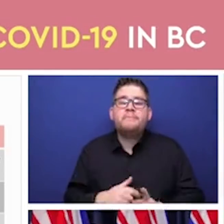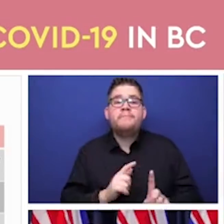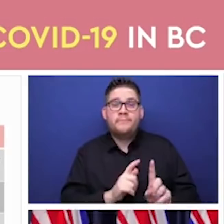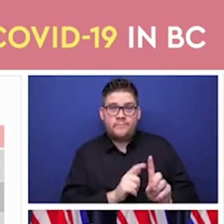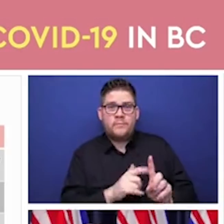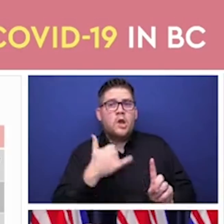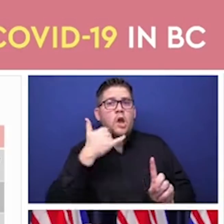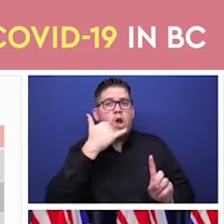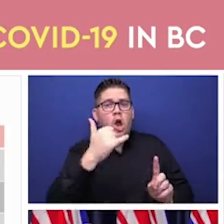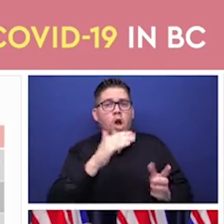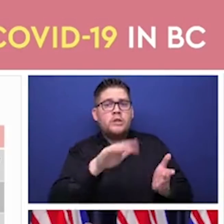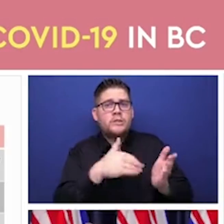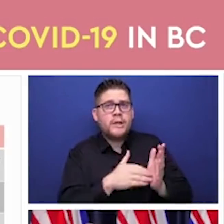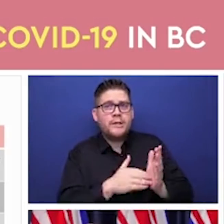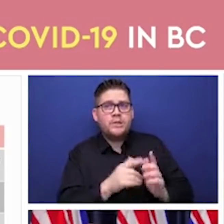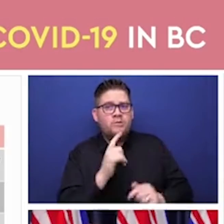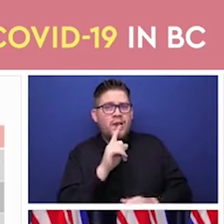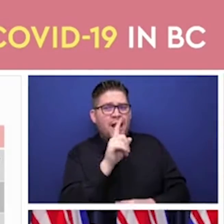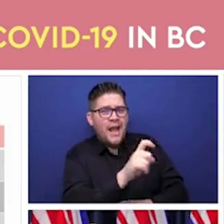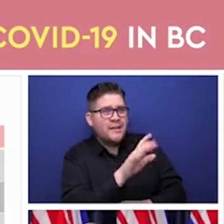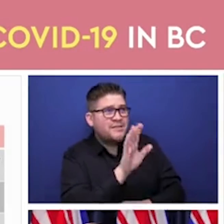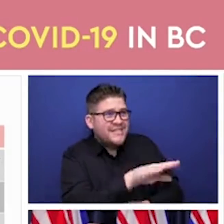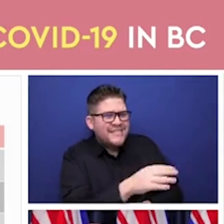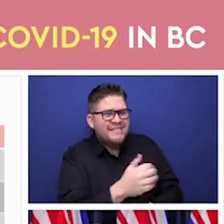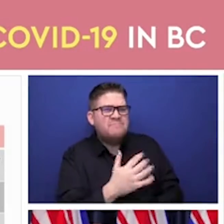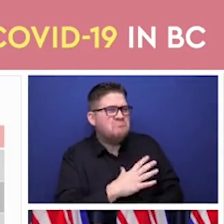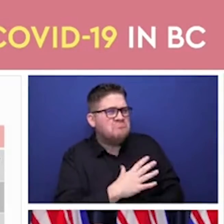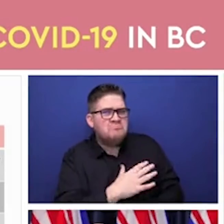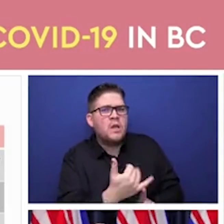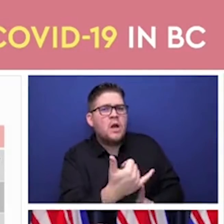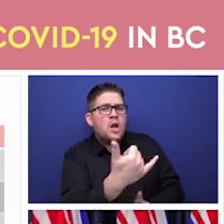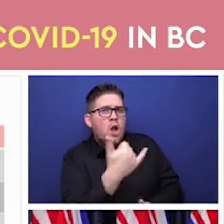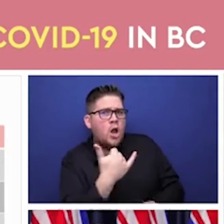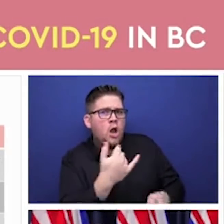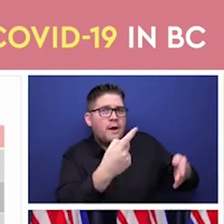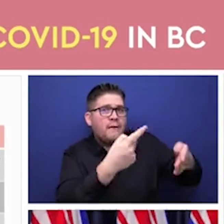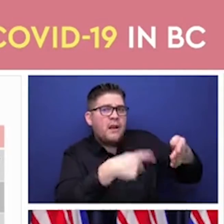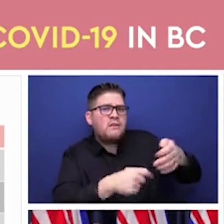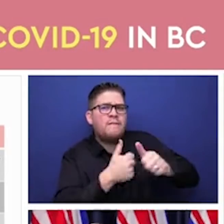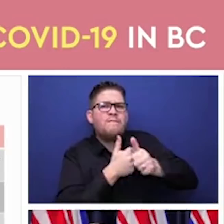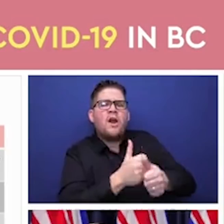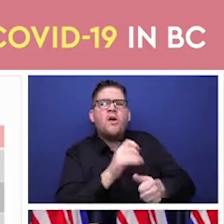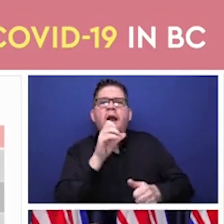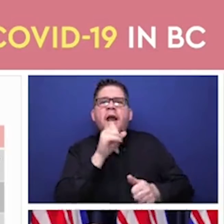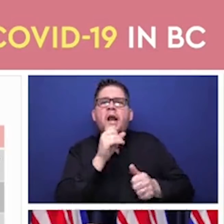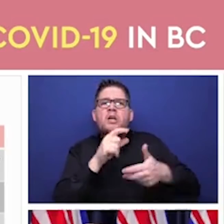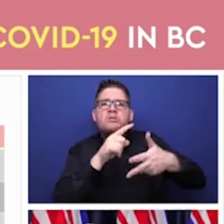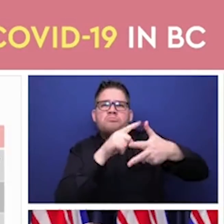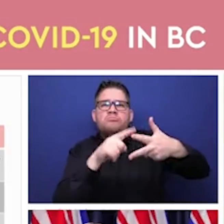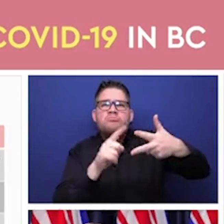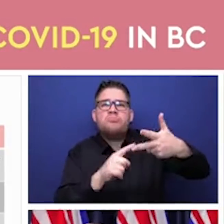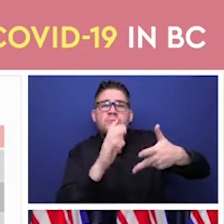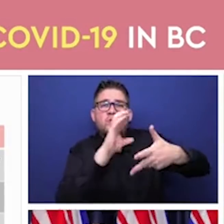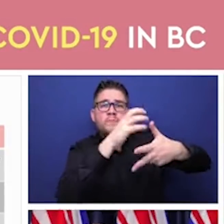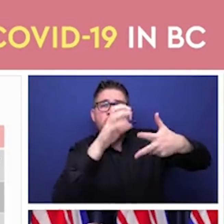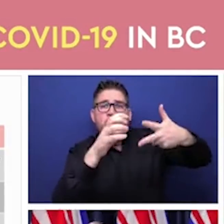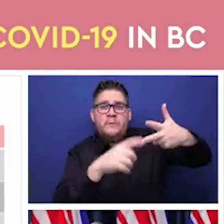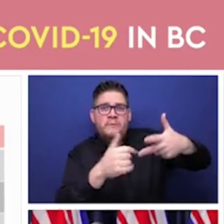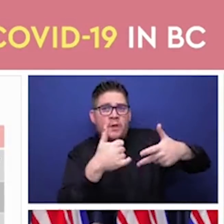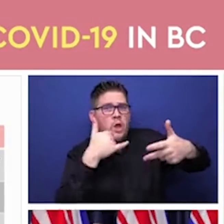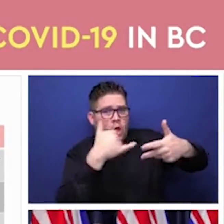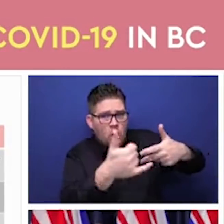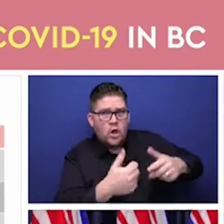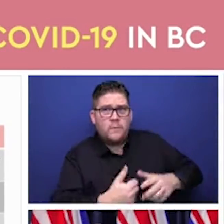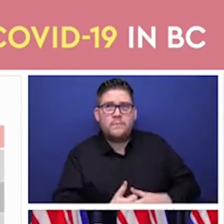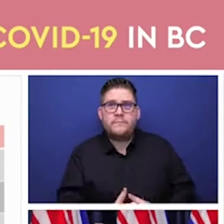has experienced these issues in the early days of opening up to the broad public. And it's just something that we hope everybody will help